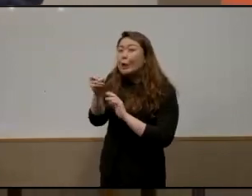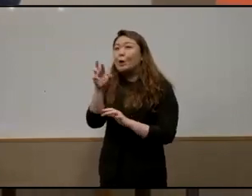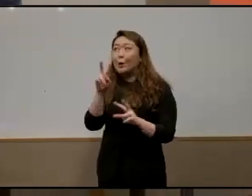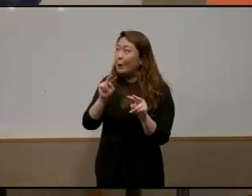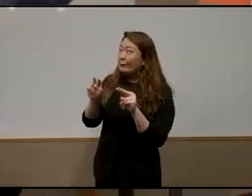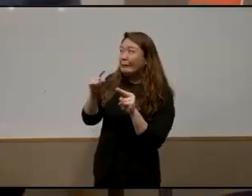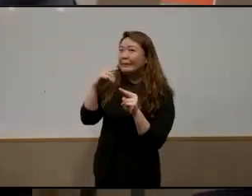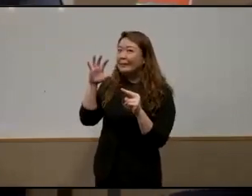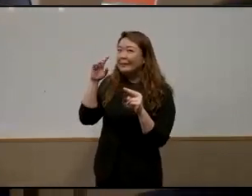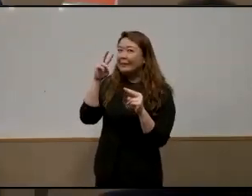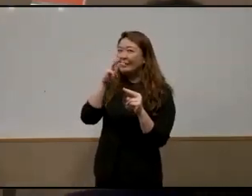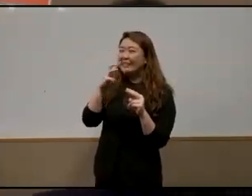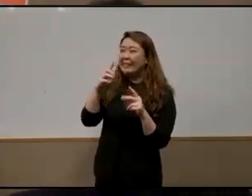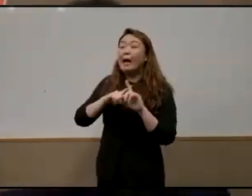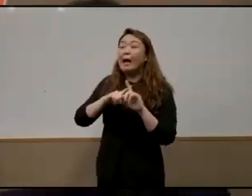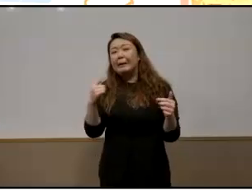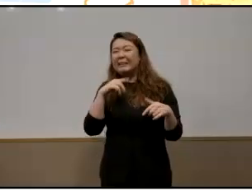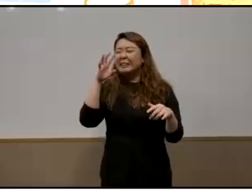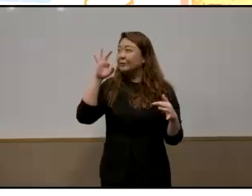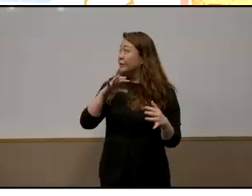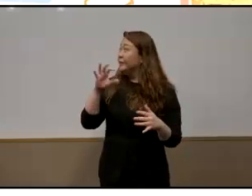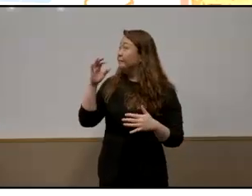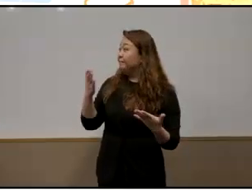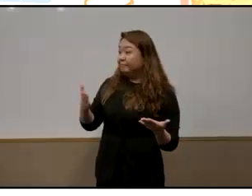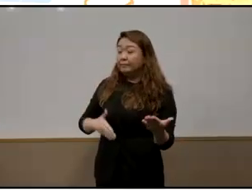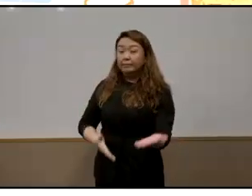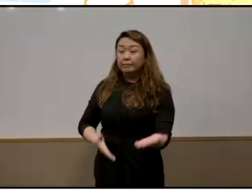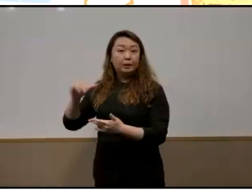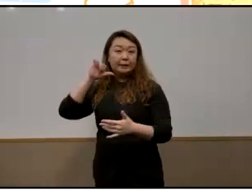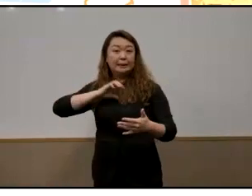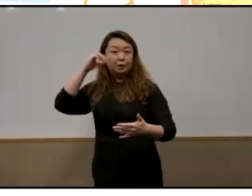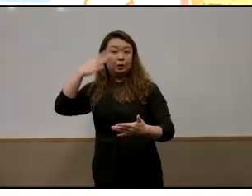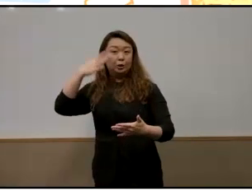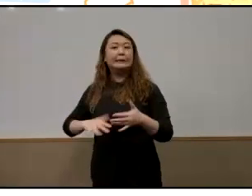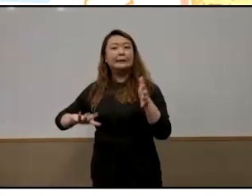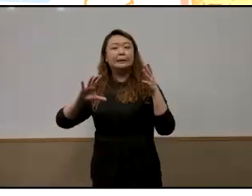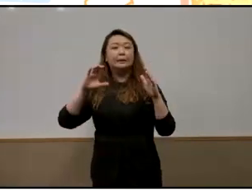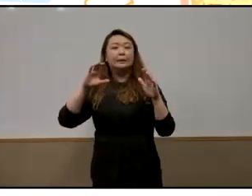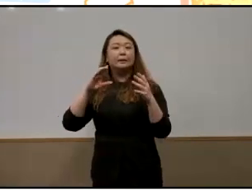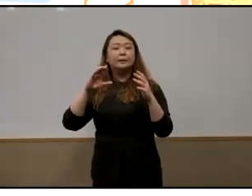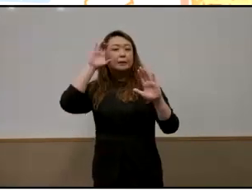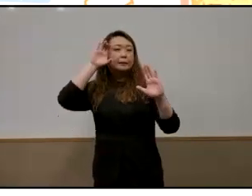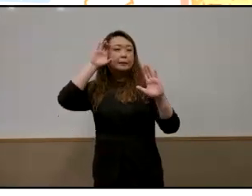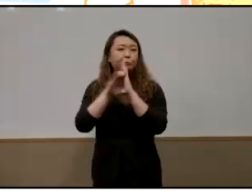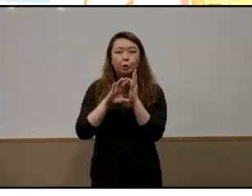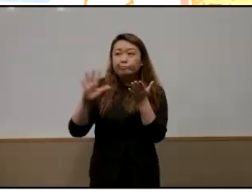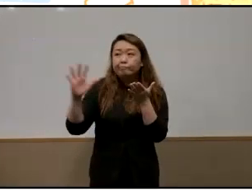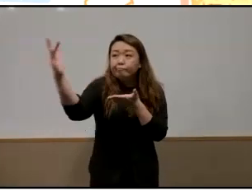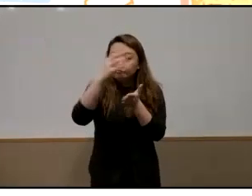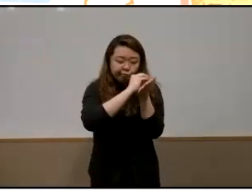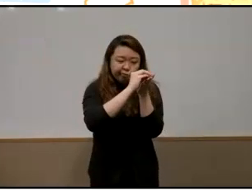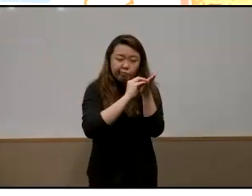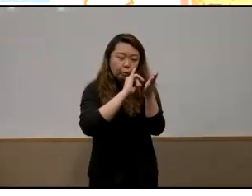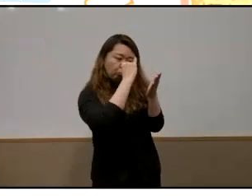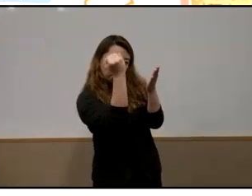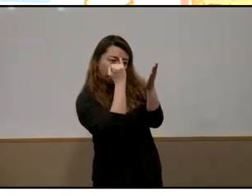look a bit foolish but it's all right looking foolish is not a bad thing so ladies and gentlemen this is the beautiful graphic recording of what we have discussed today what